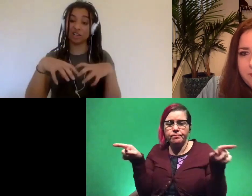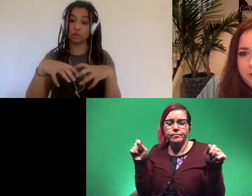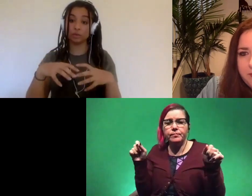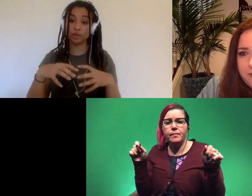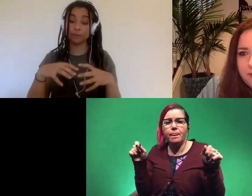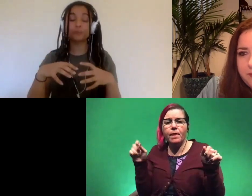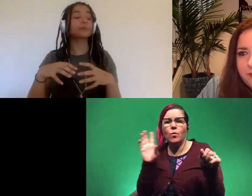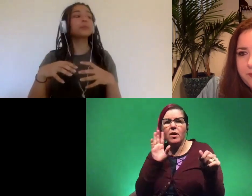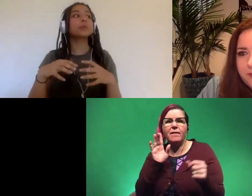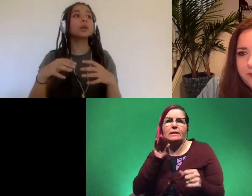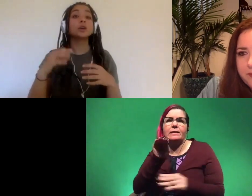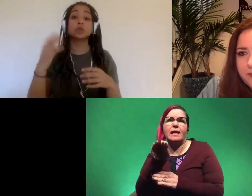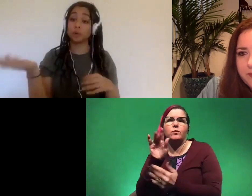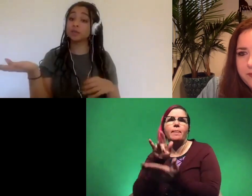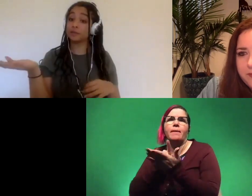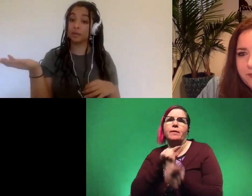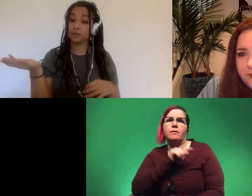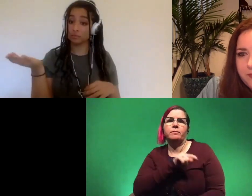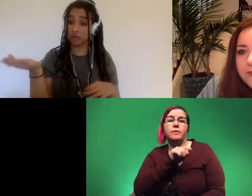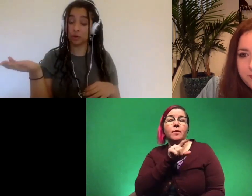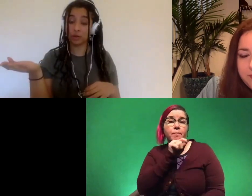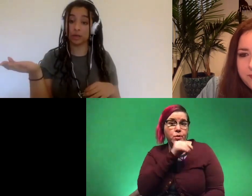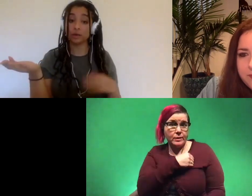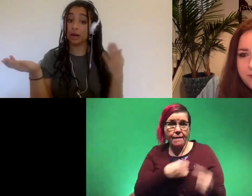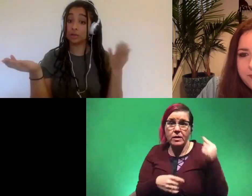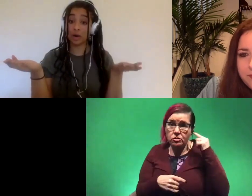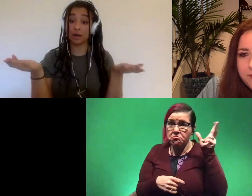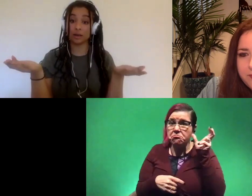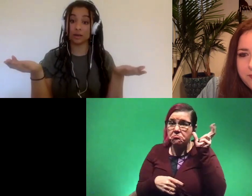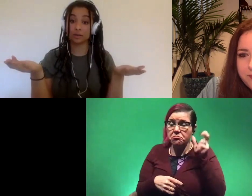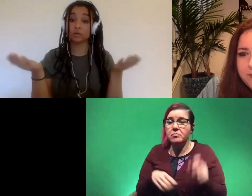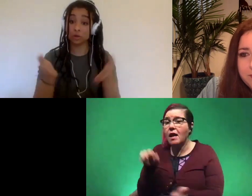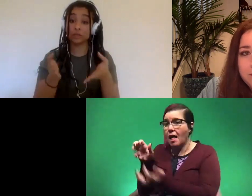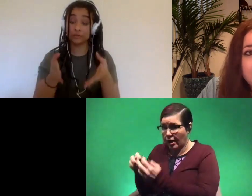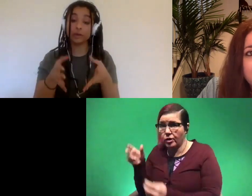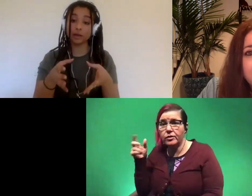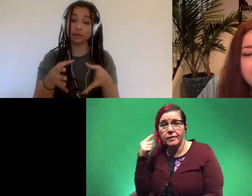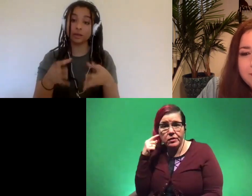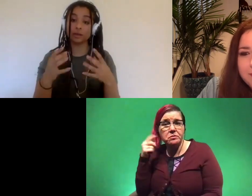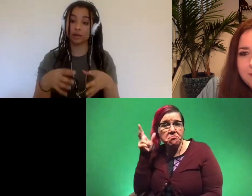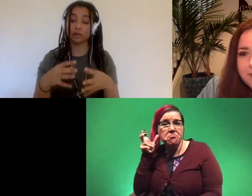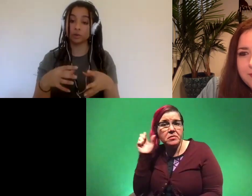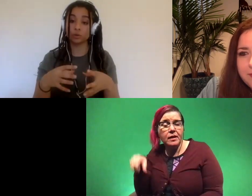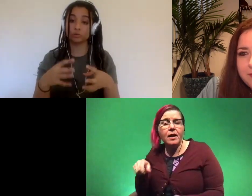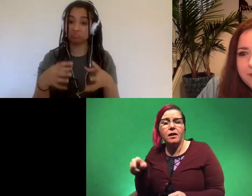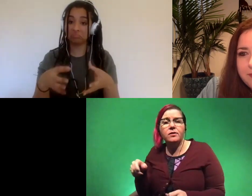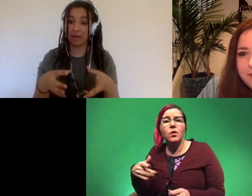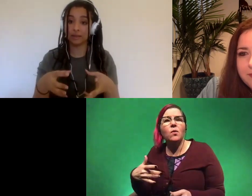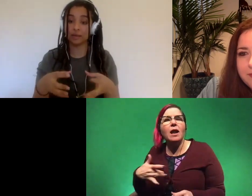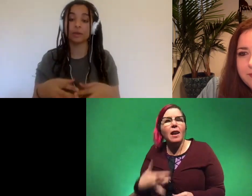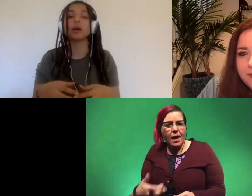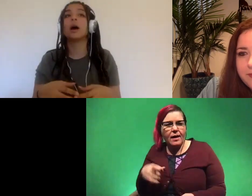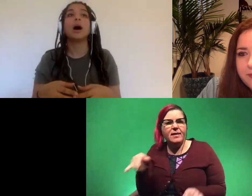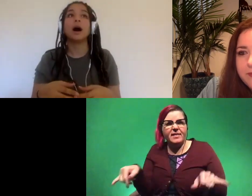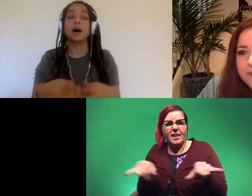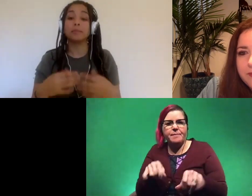dinosaurs in the middle so birds have ears they totally hear and so alligators so it's very likely that dinosaurs had the